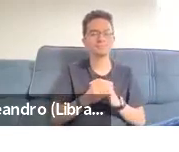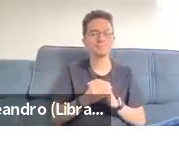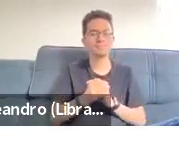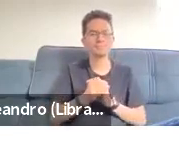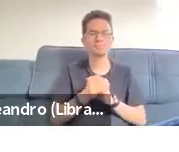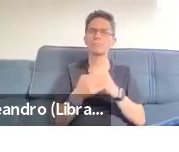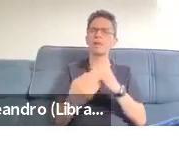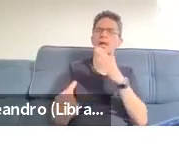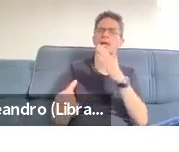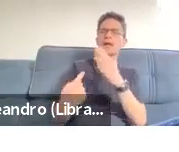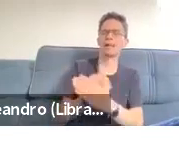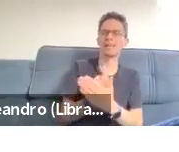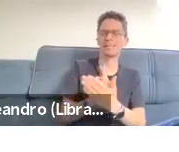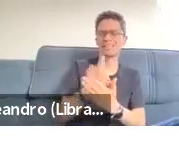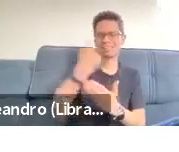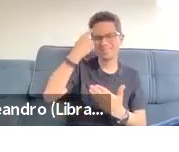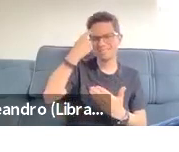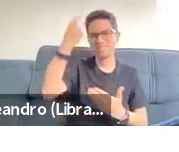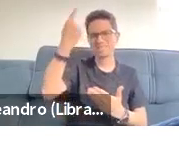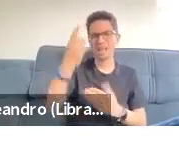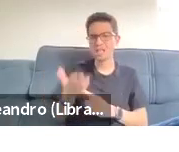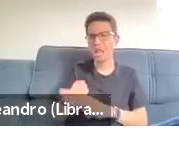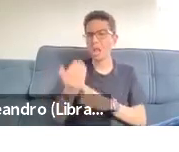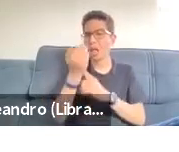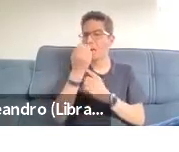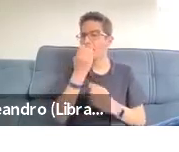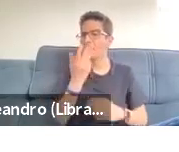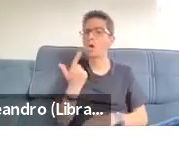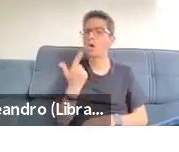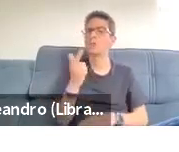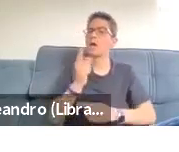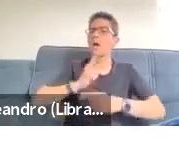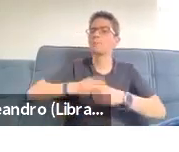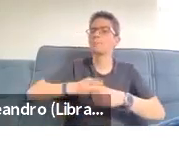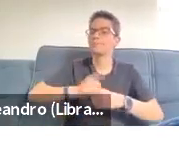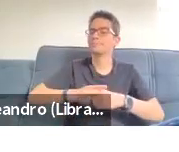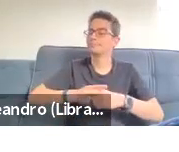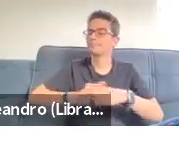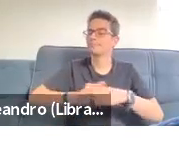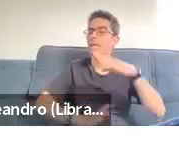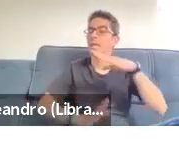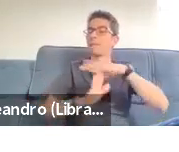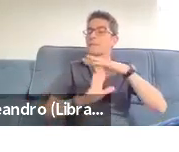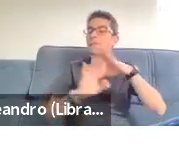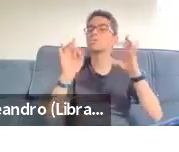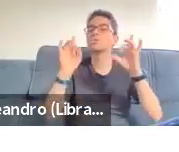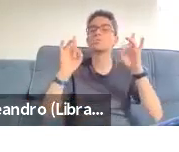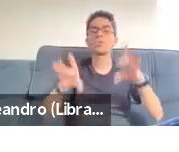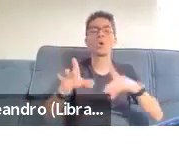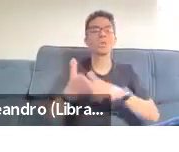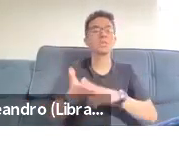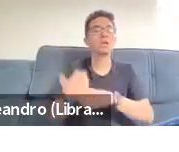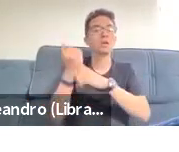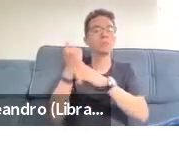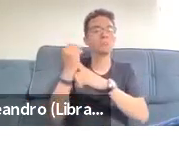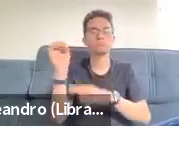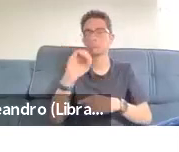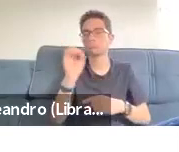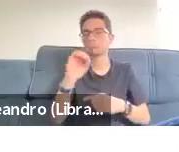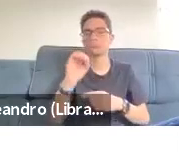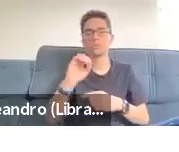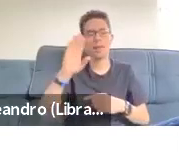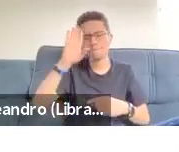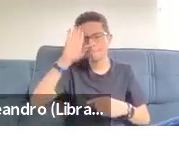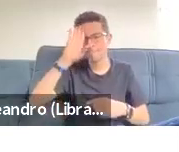limits of AAC are not simply technological. And in fact, the technology is phenomenal. But firstly, a question